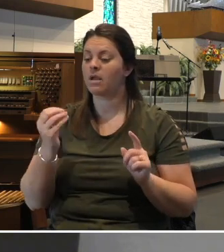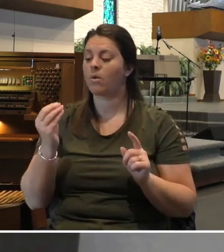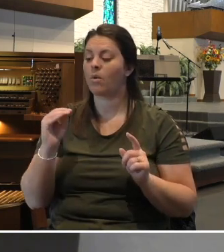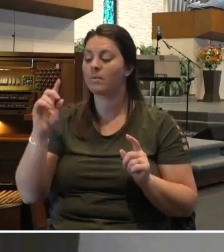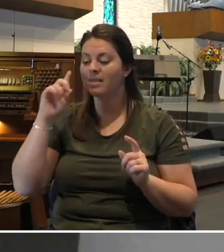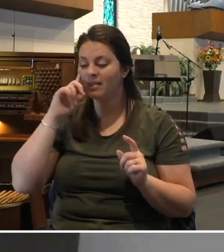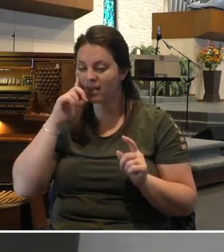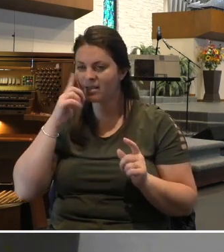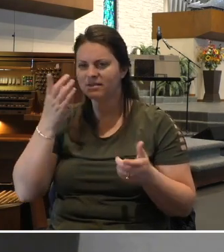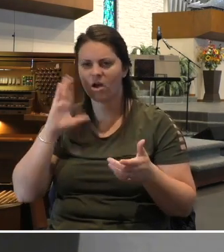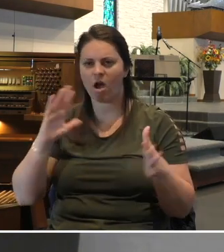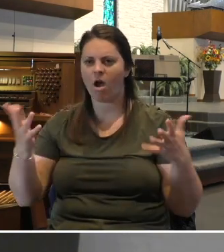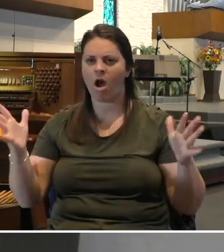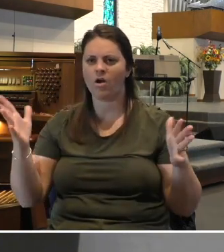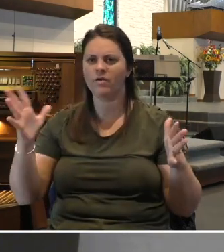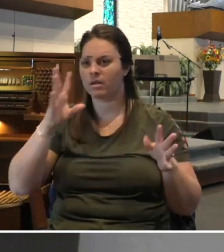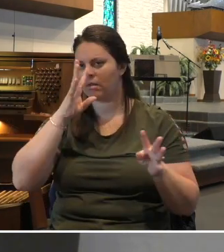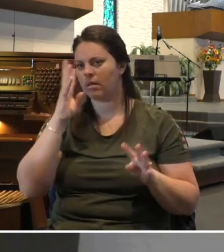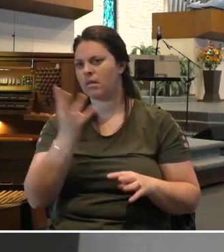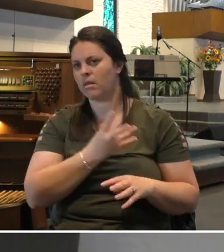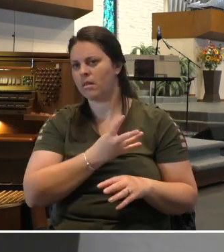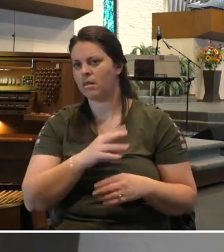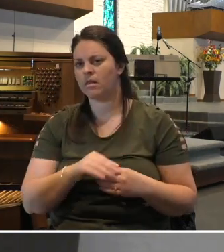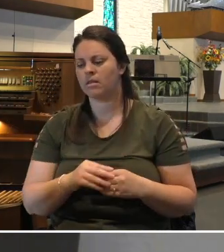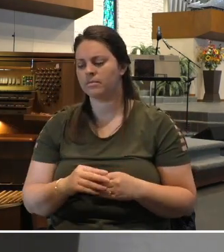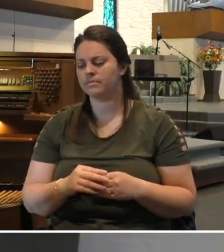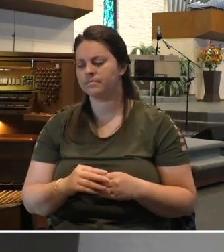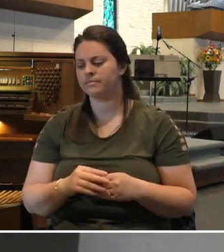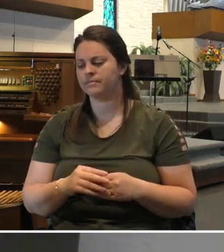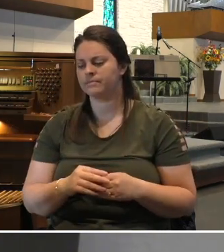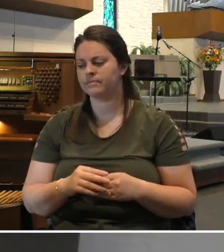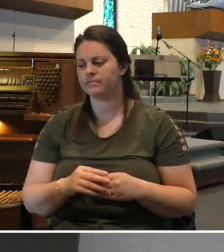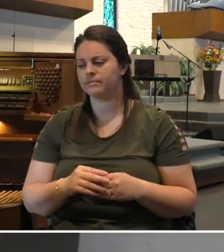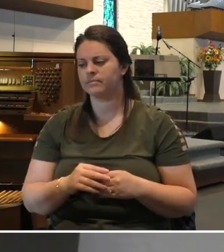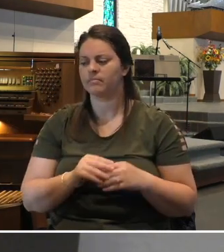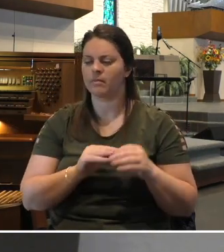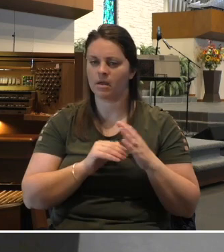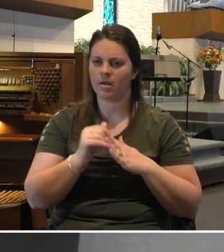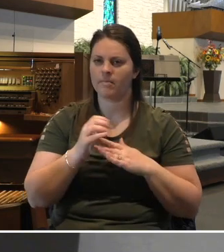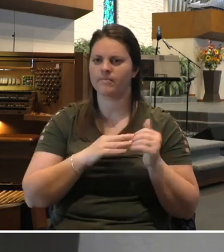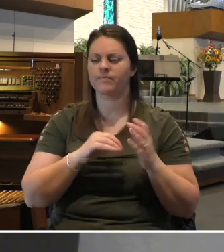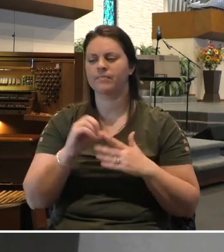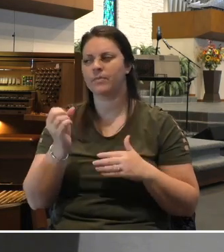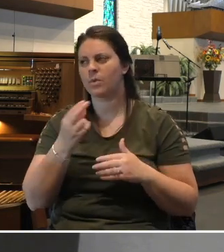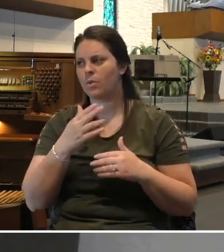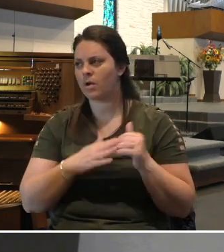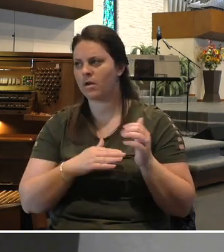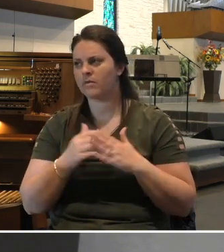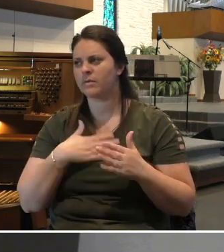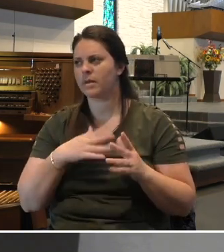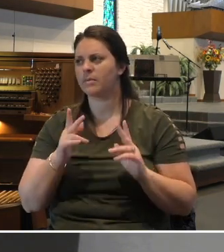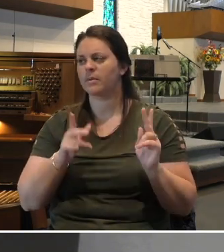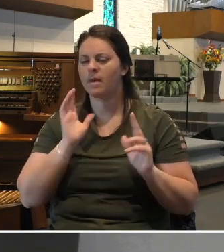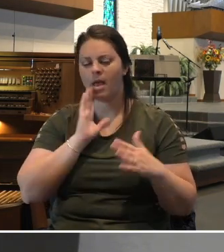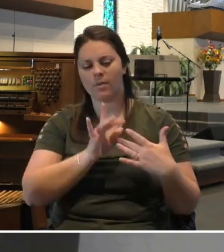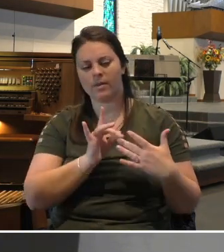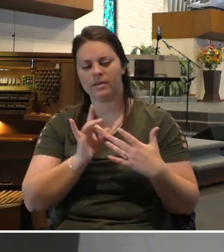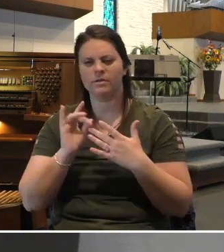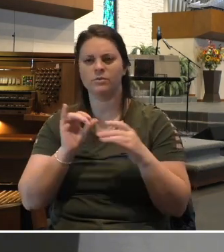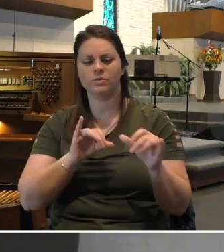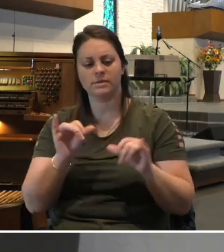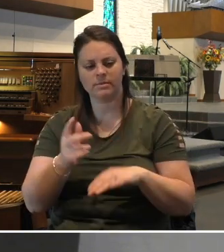turned away from her. Comfort, oh comfort, my people, I will lead you like a shepherd. Gather the